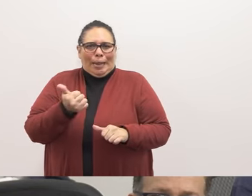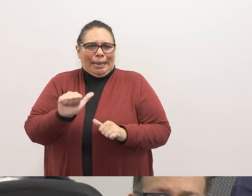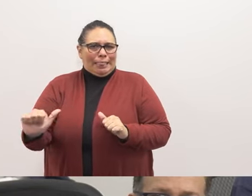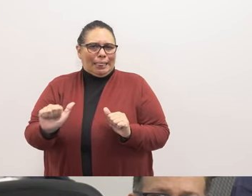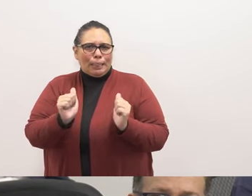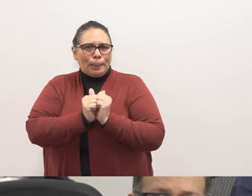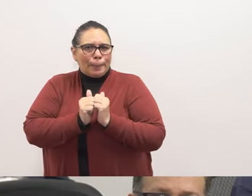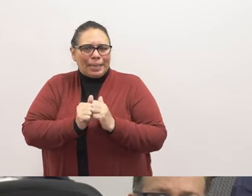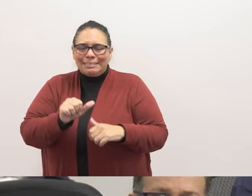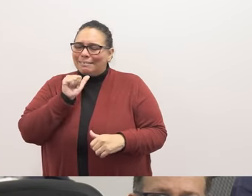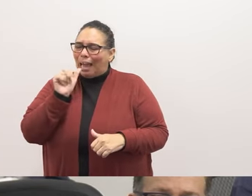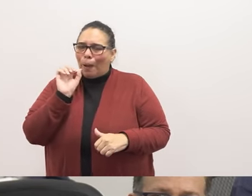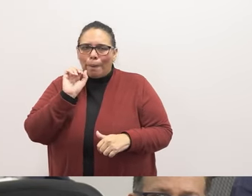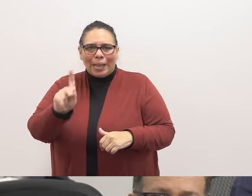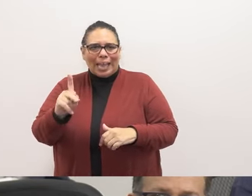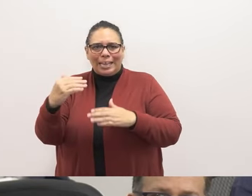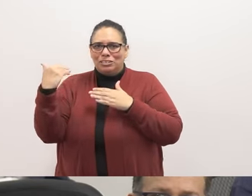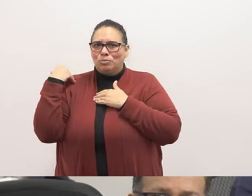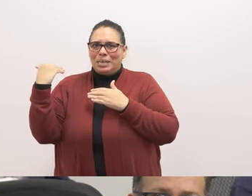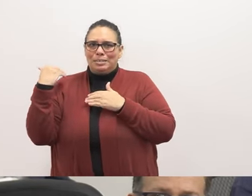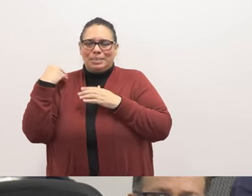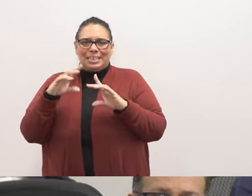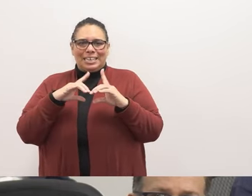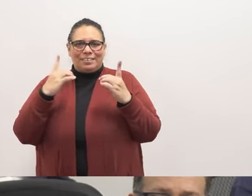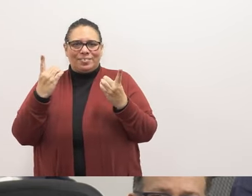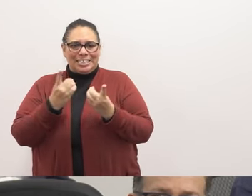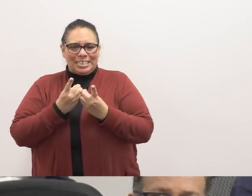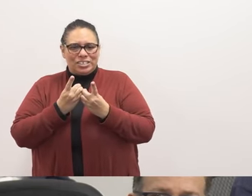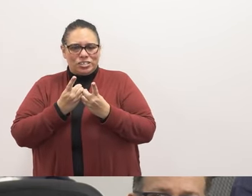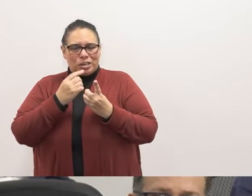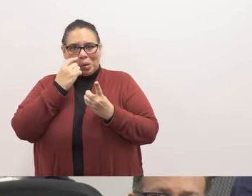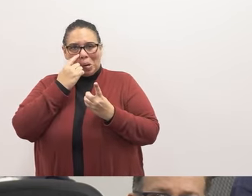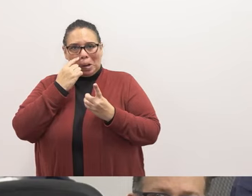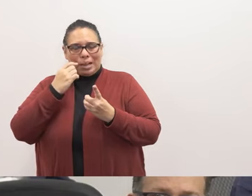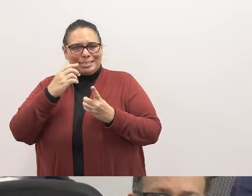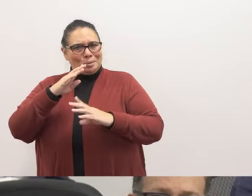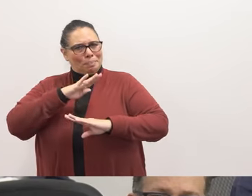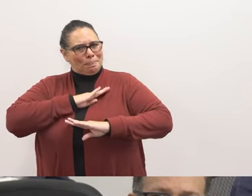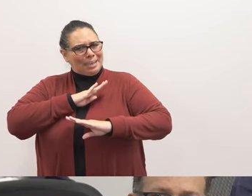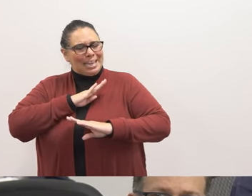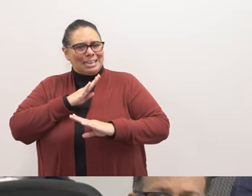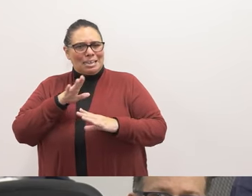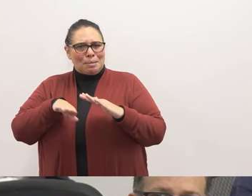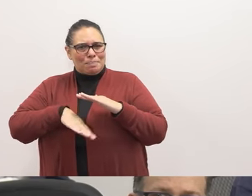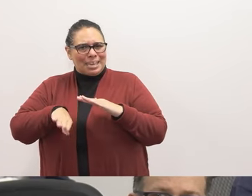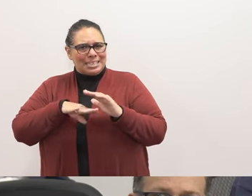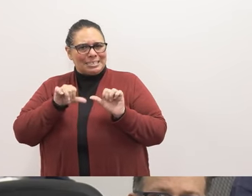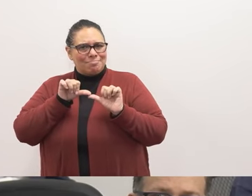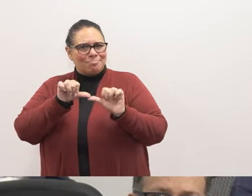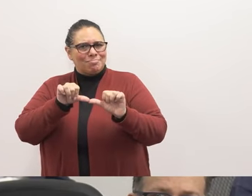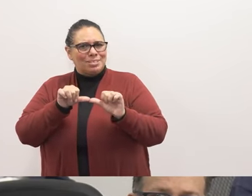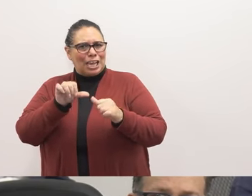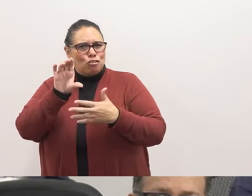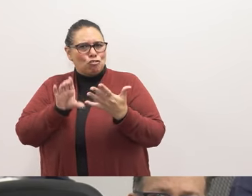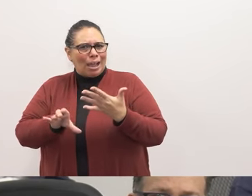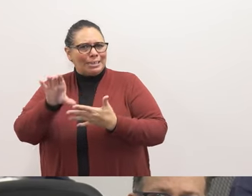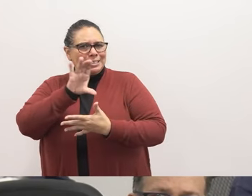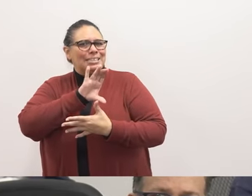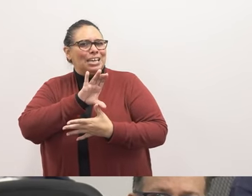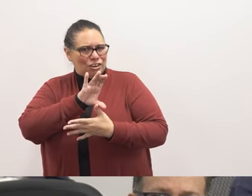It's a responsibility of the district to meet basic sustainability criteria that